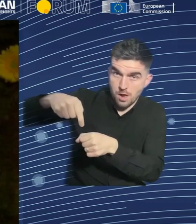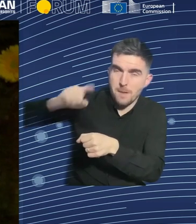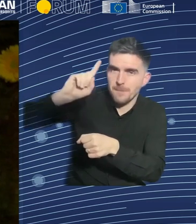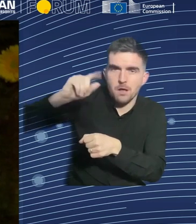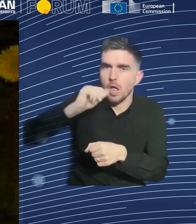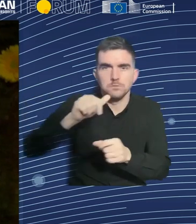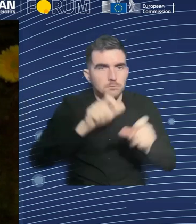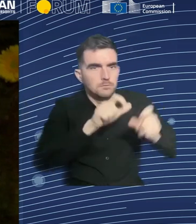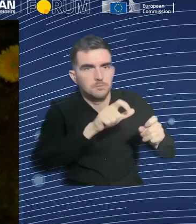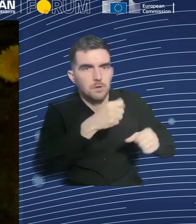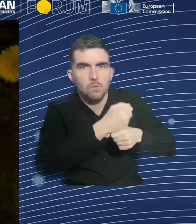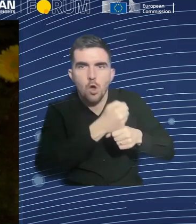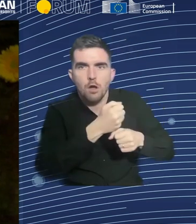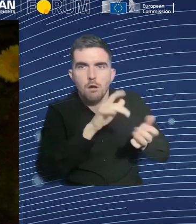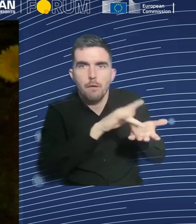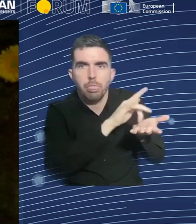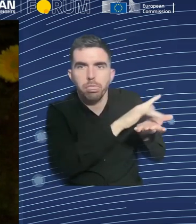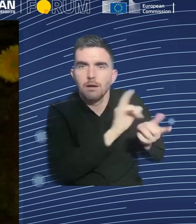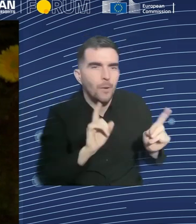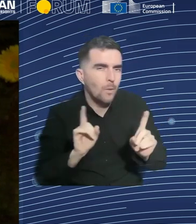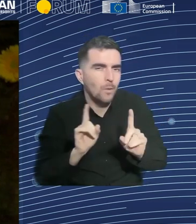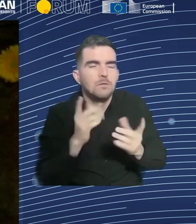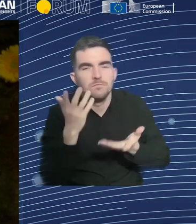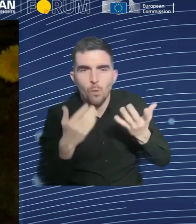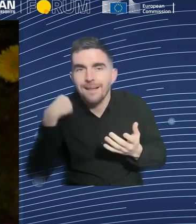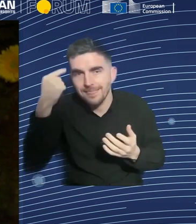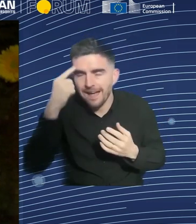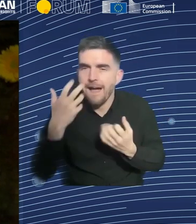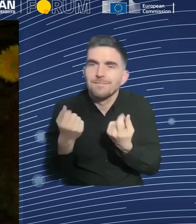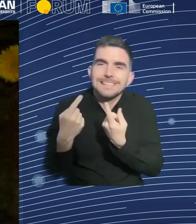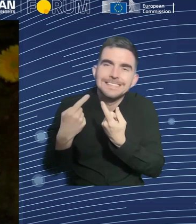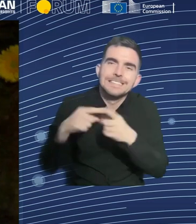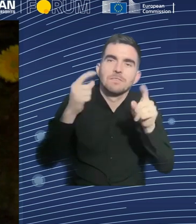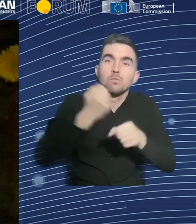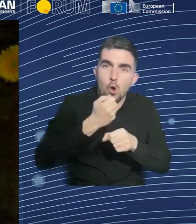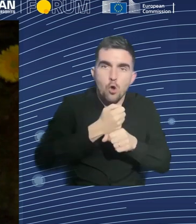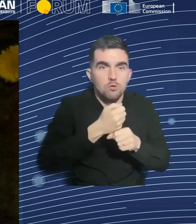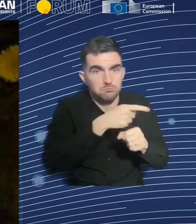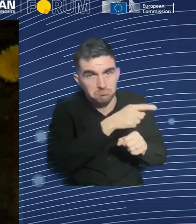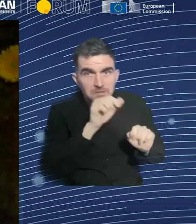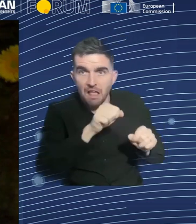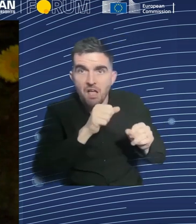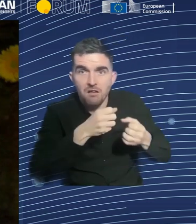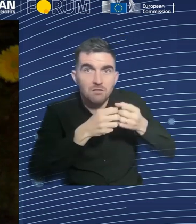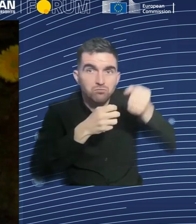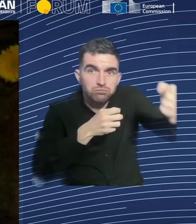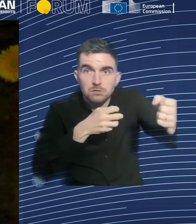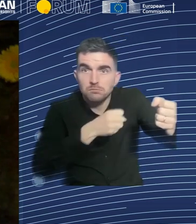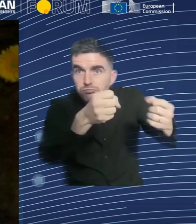free time to enjoy life. So I